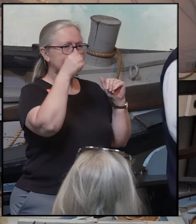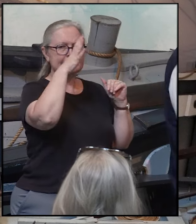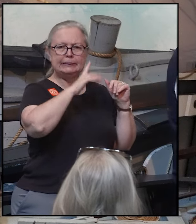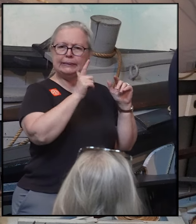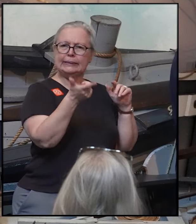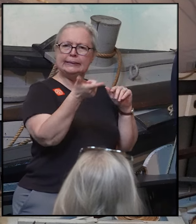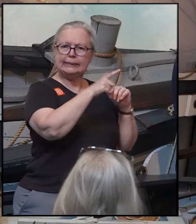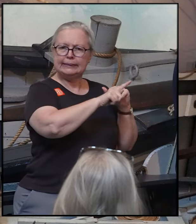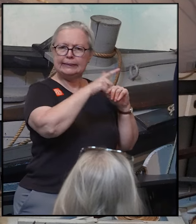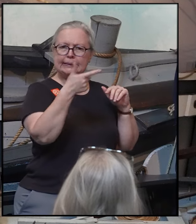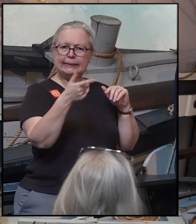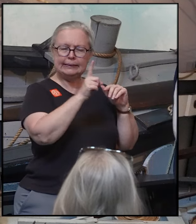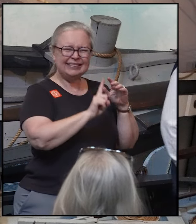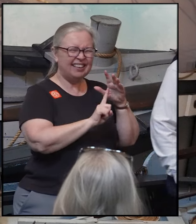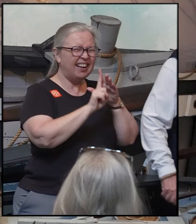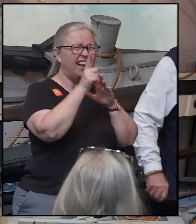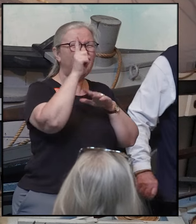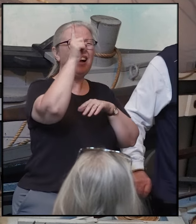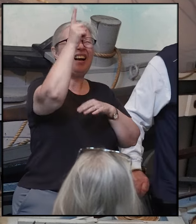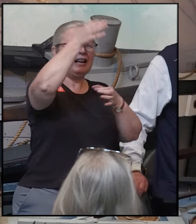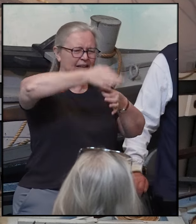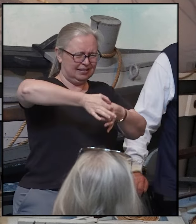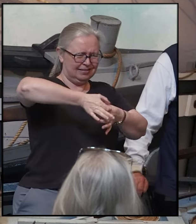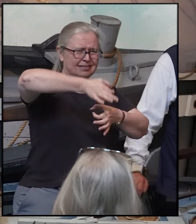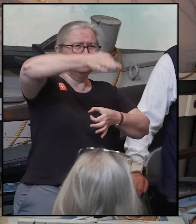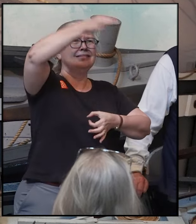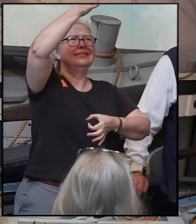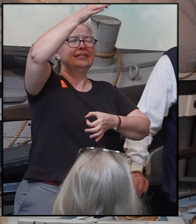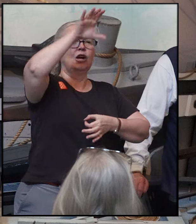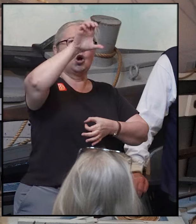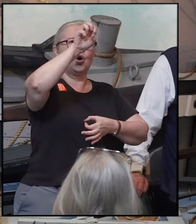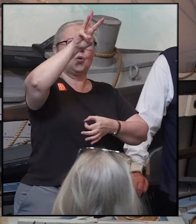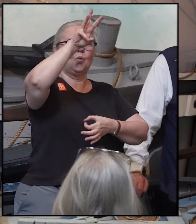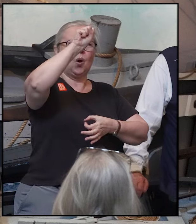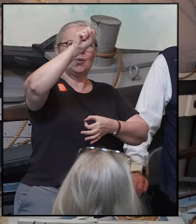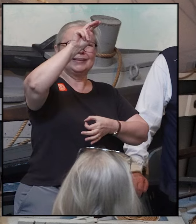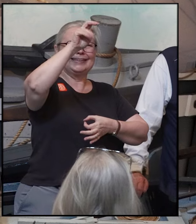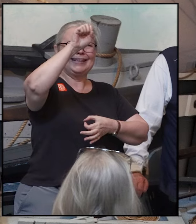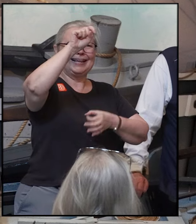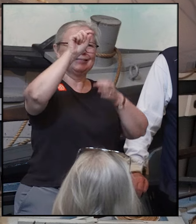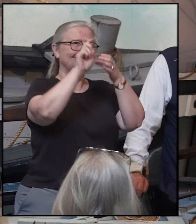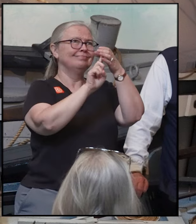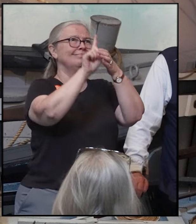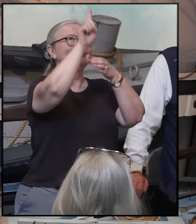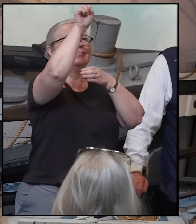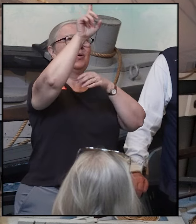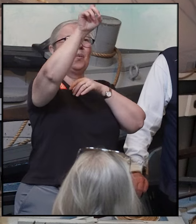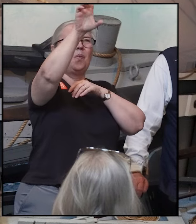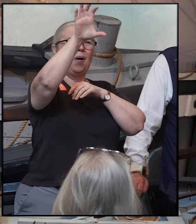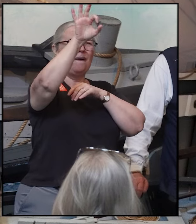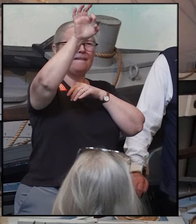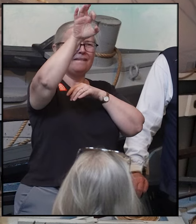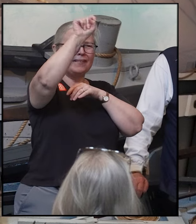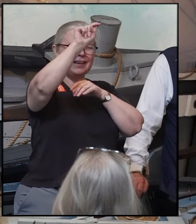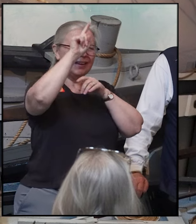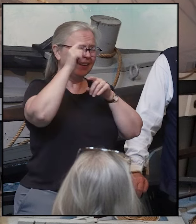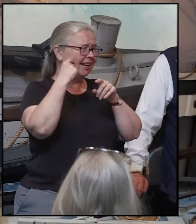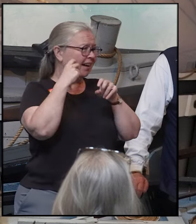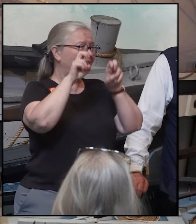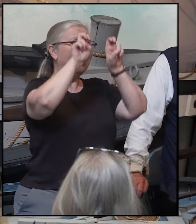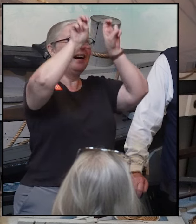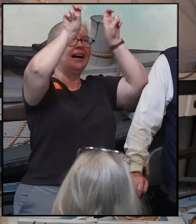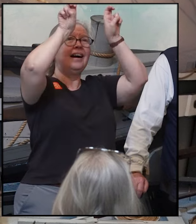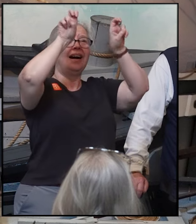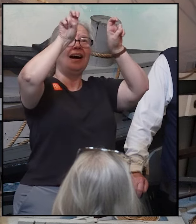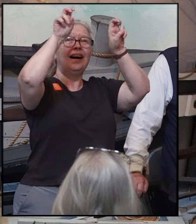turn up in the crow's nest 100 feet in the air. There would be two of them up there at the same time. Each with their